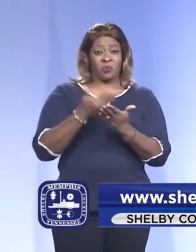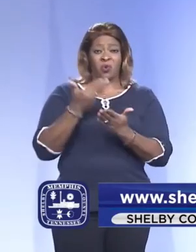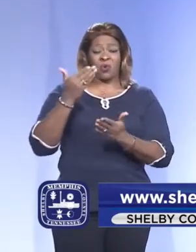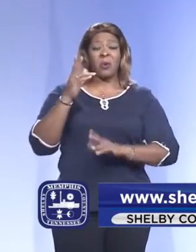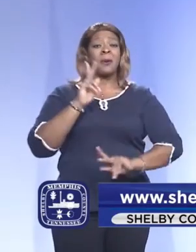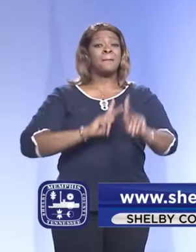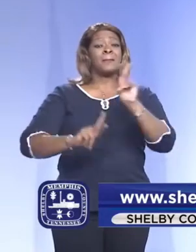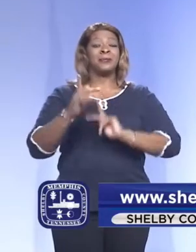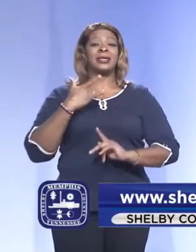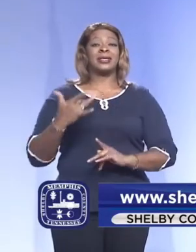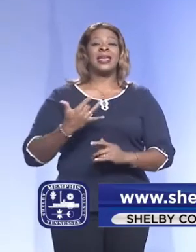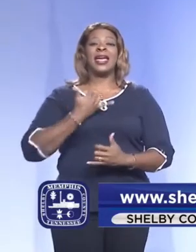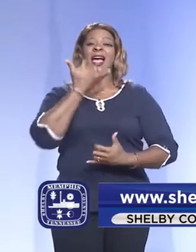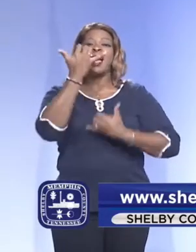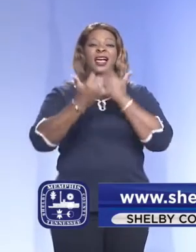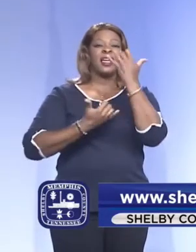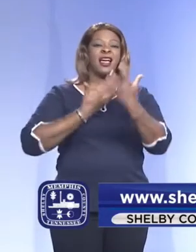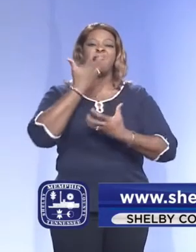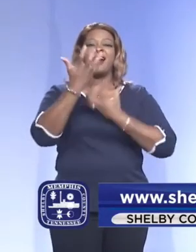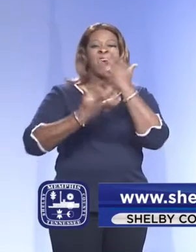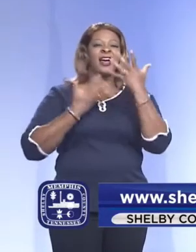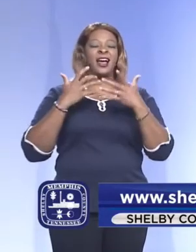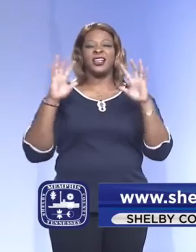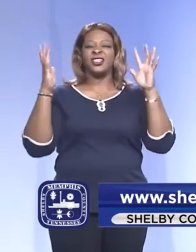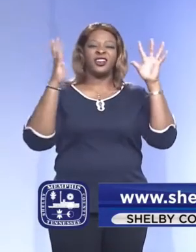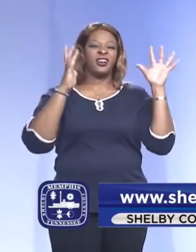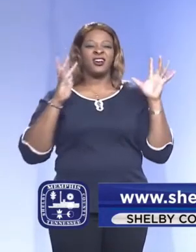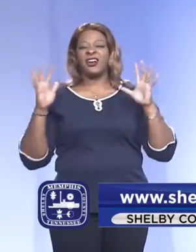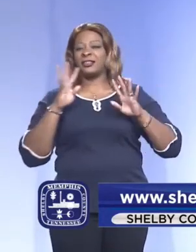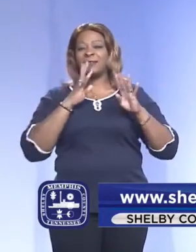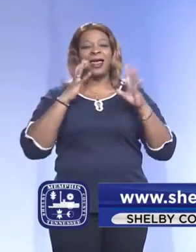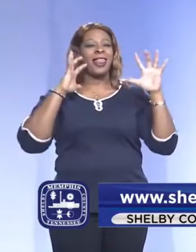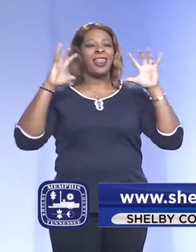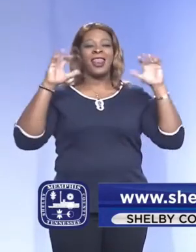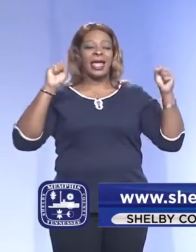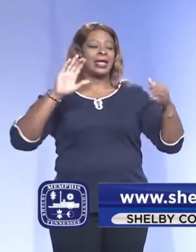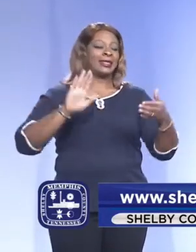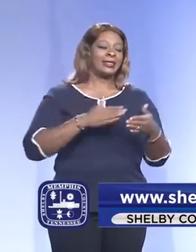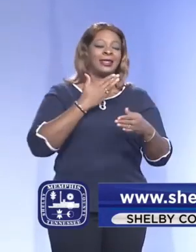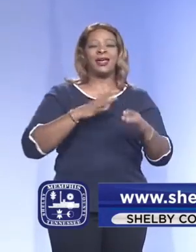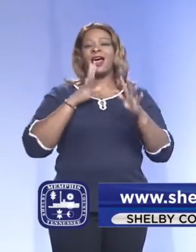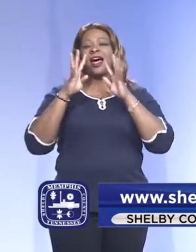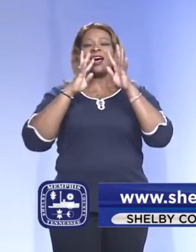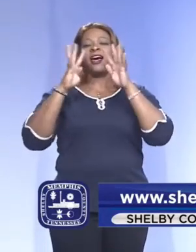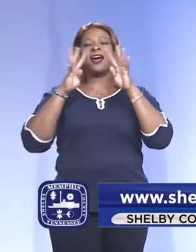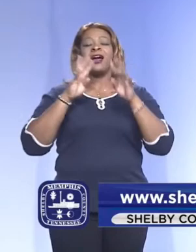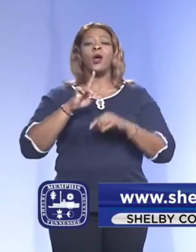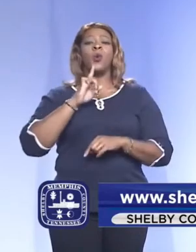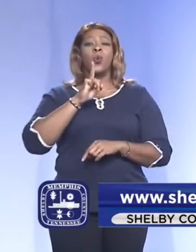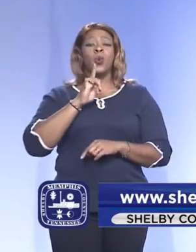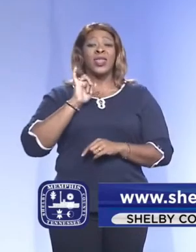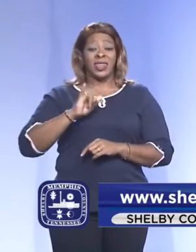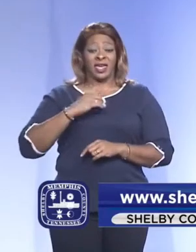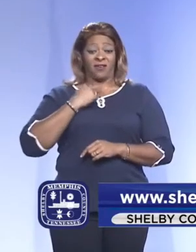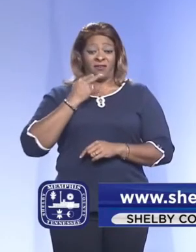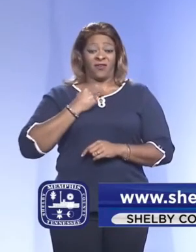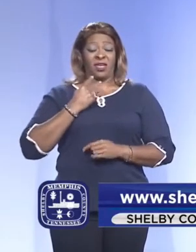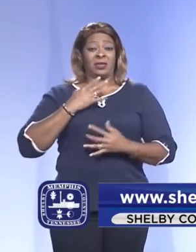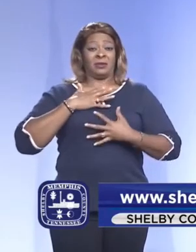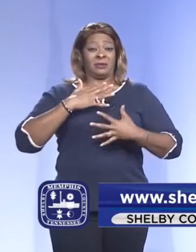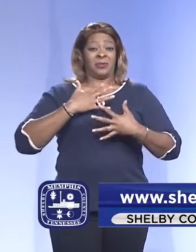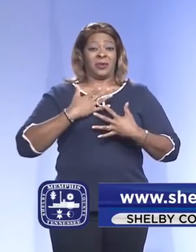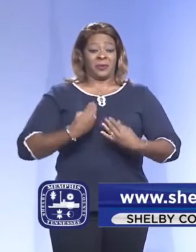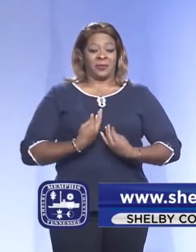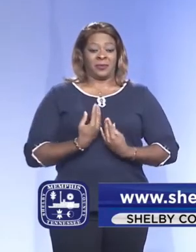people yell, when they cheer, speak loud, or sing, that they actually project respiratory